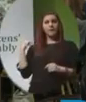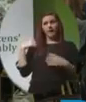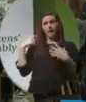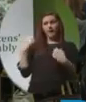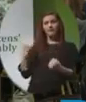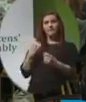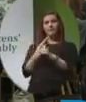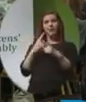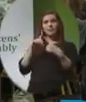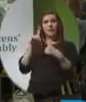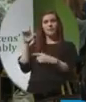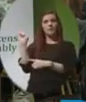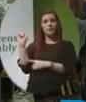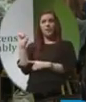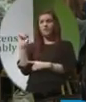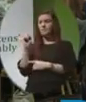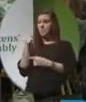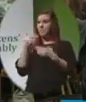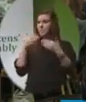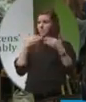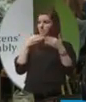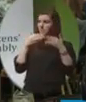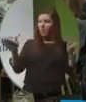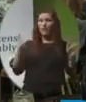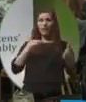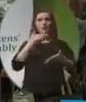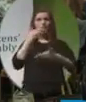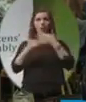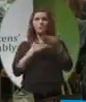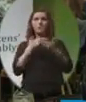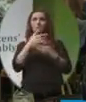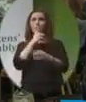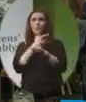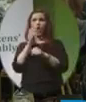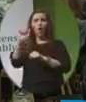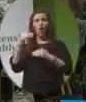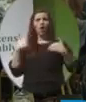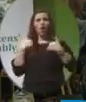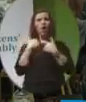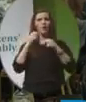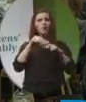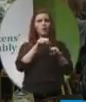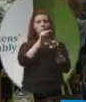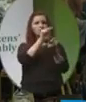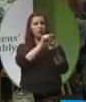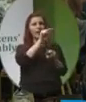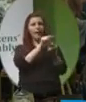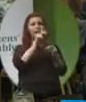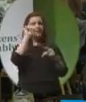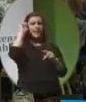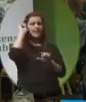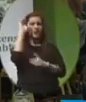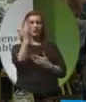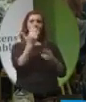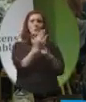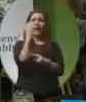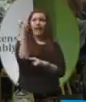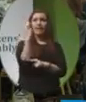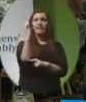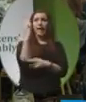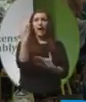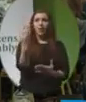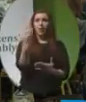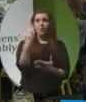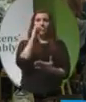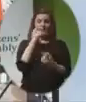syndrome, has spoken publicly about her concern at new screening tests introduced in Britain, making it easier to detect and